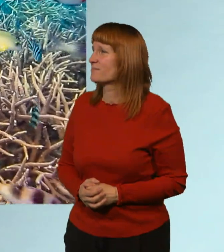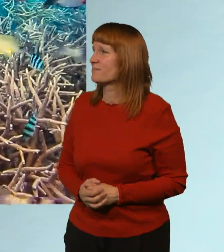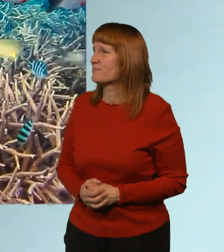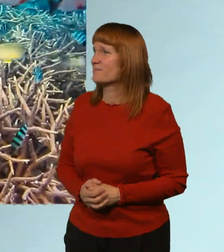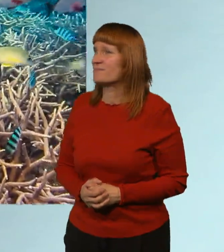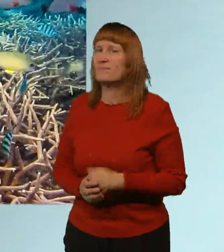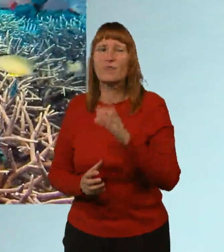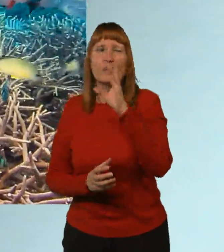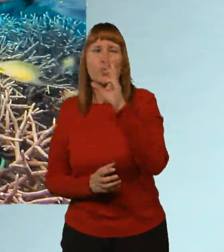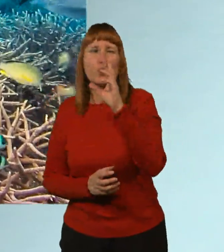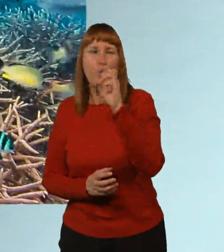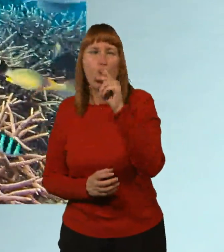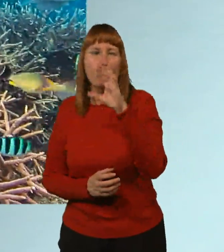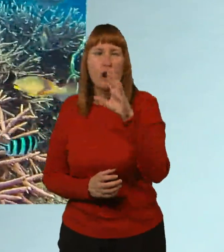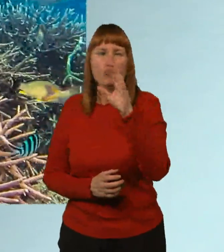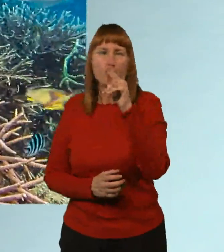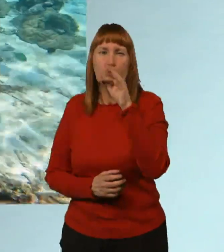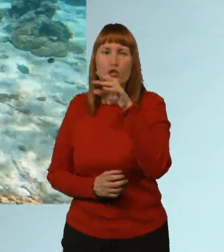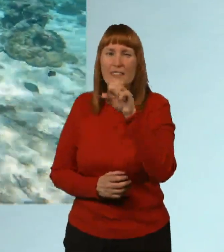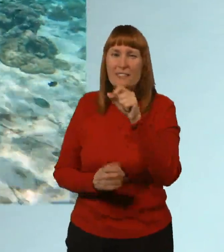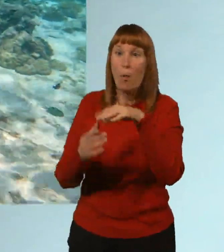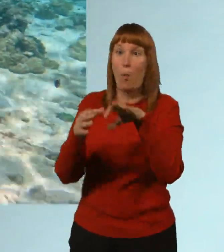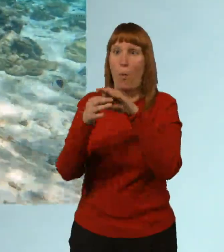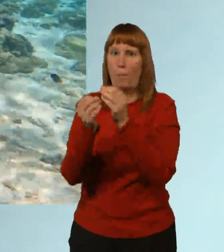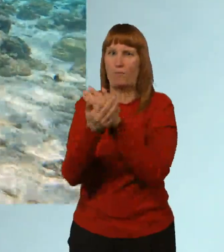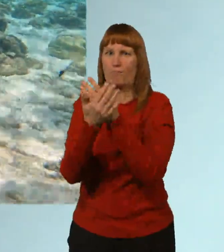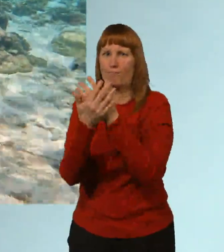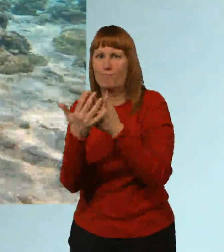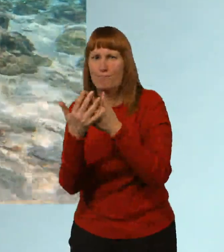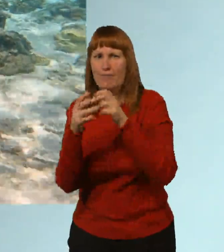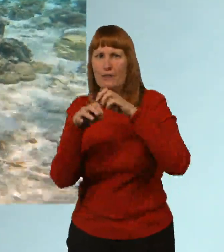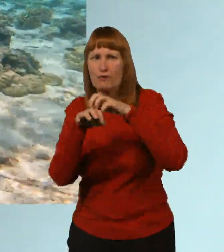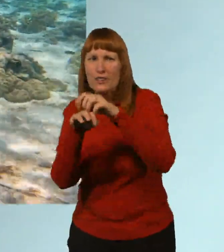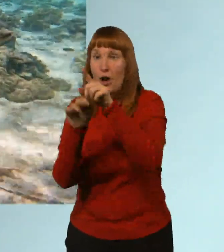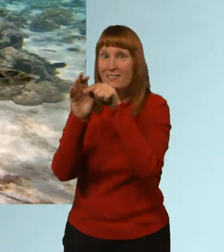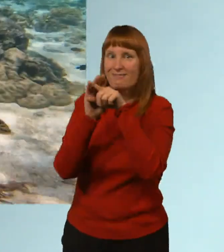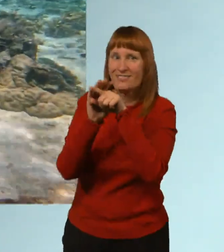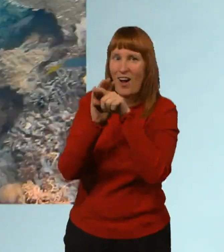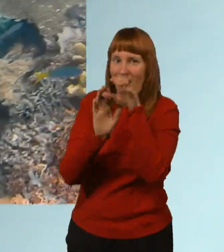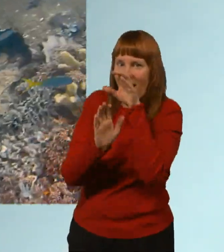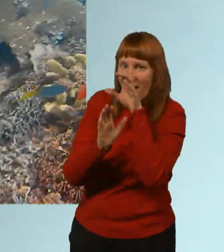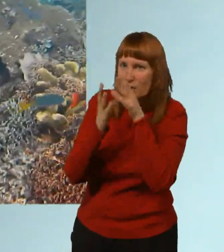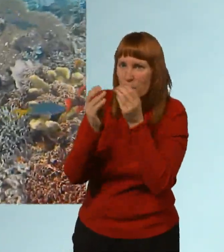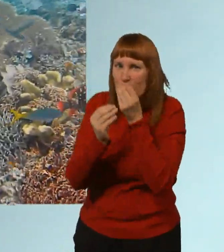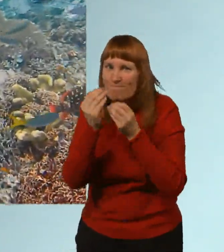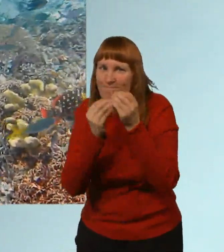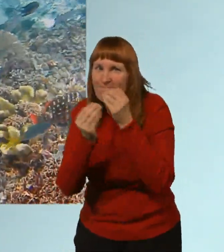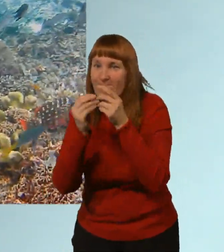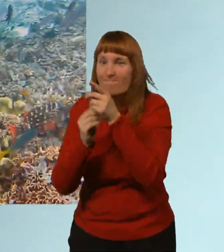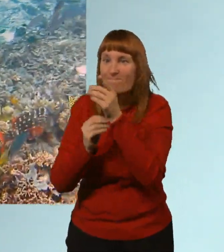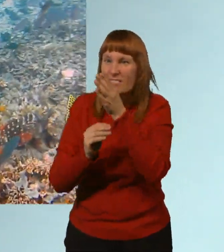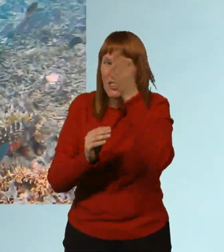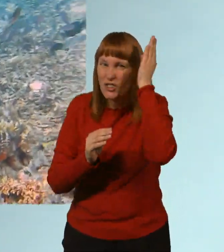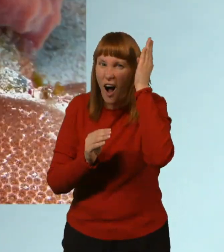Coral reefs are home to so many sea creatures. This sea turtle is looking for something to eat in the coral. So is this shark.